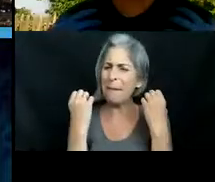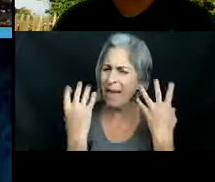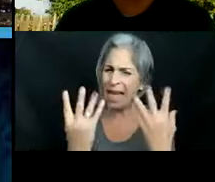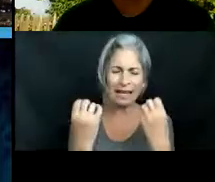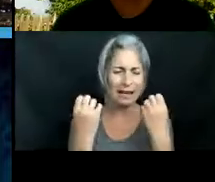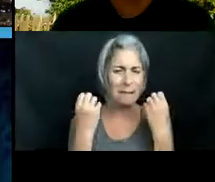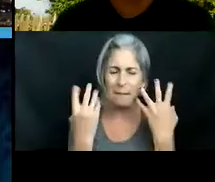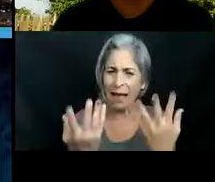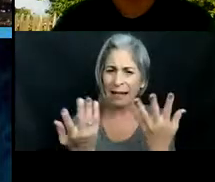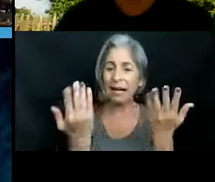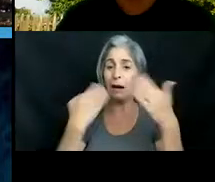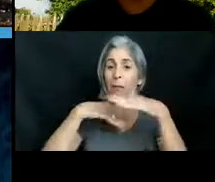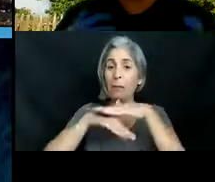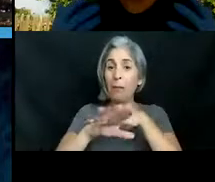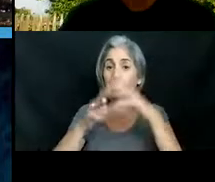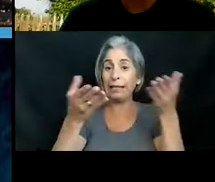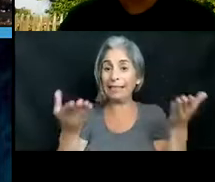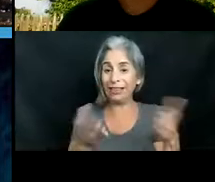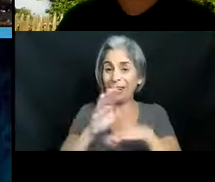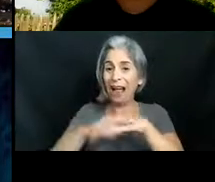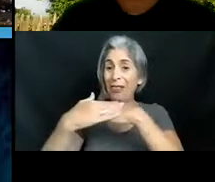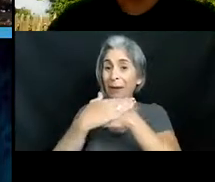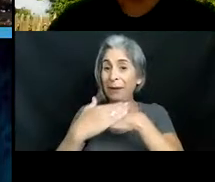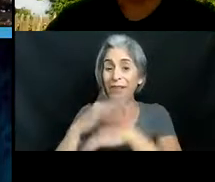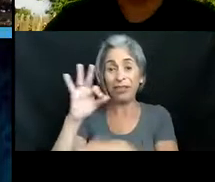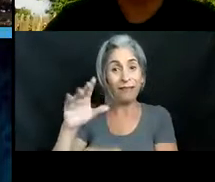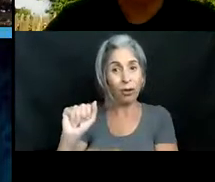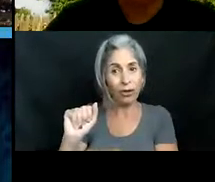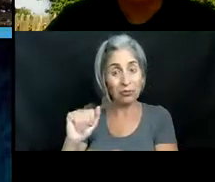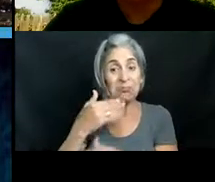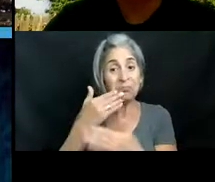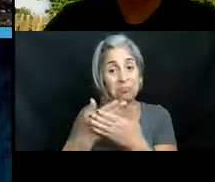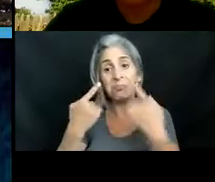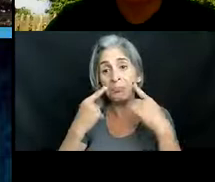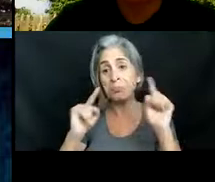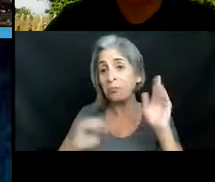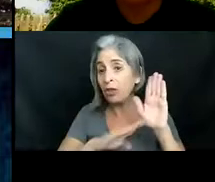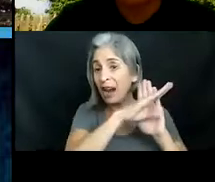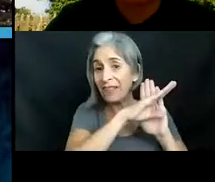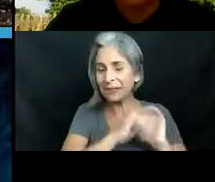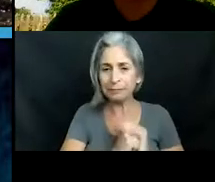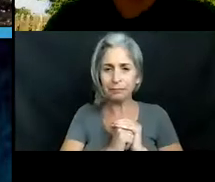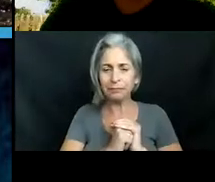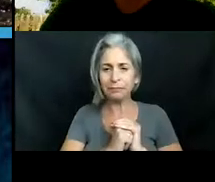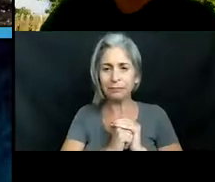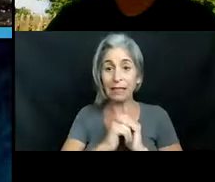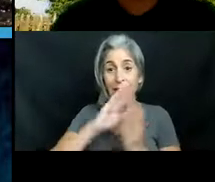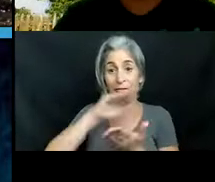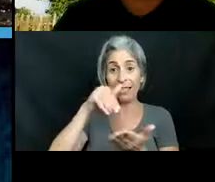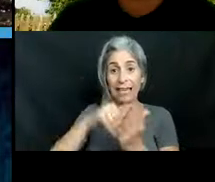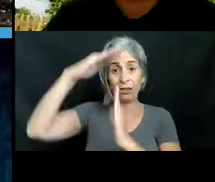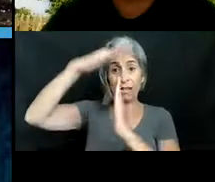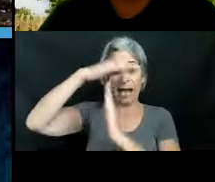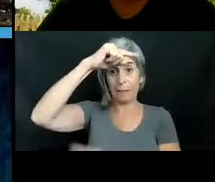native they're supposed to be here and they are doing pretty well comparatively in the top center right here we have our burmese